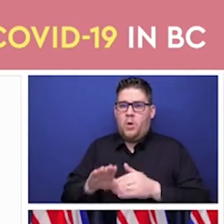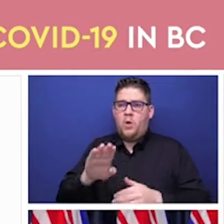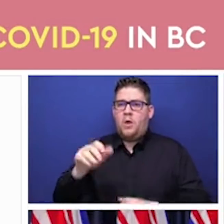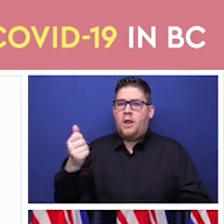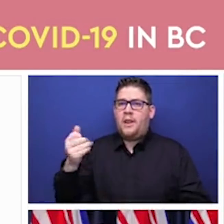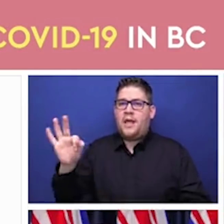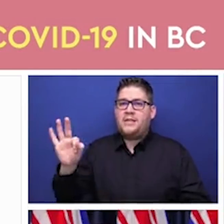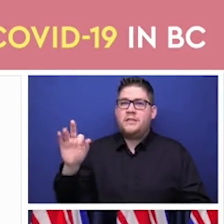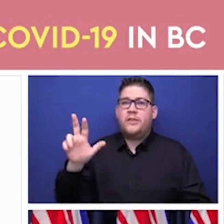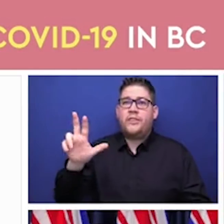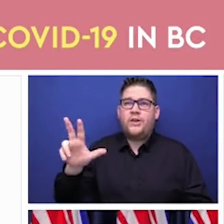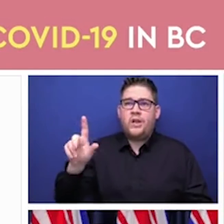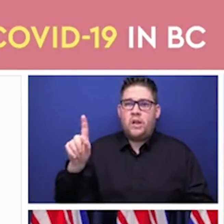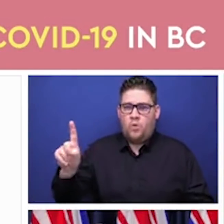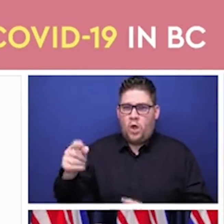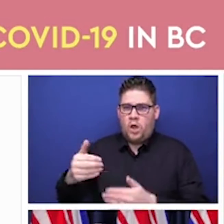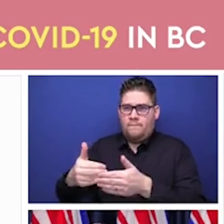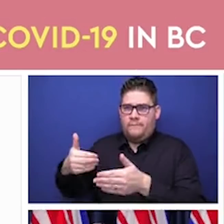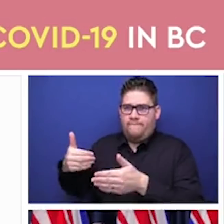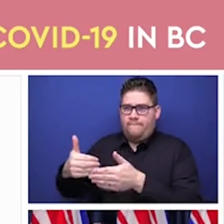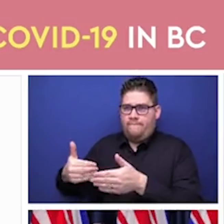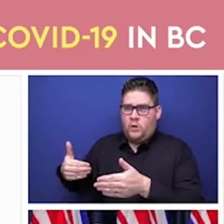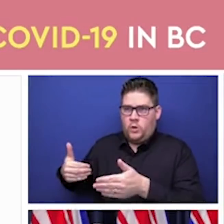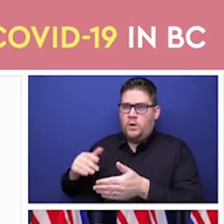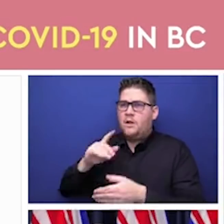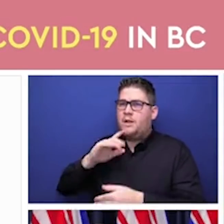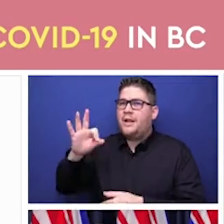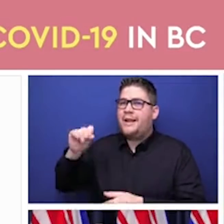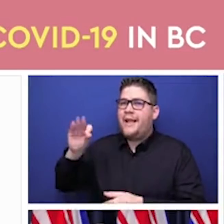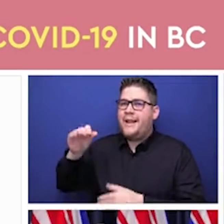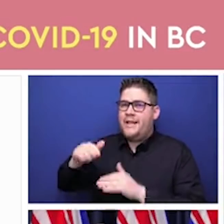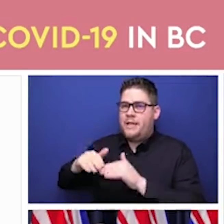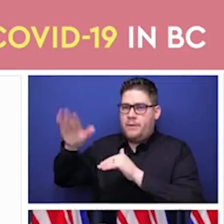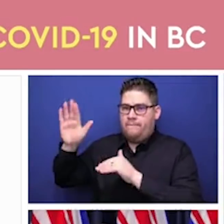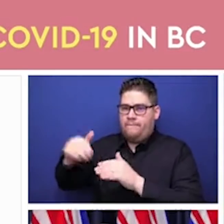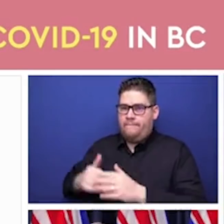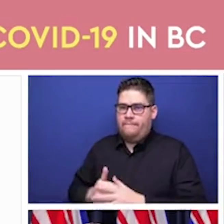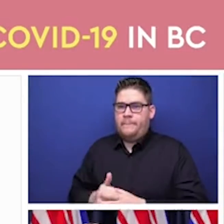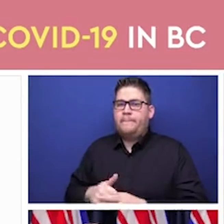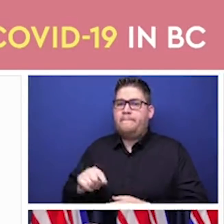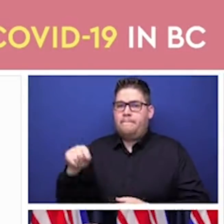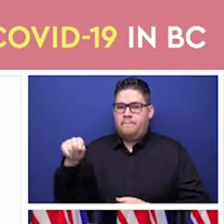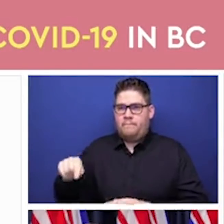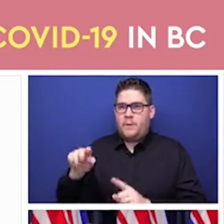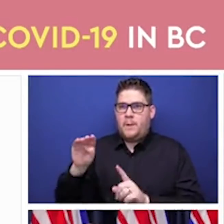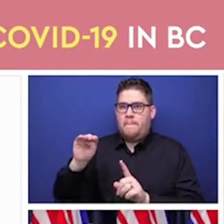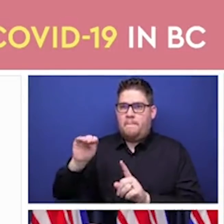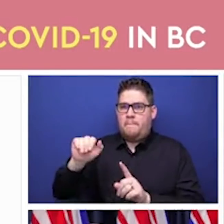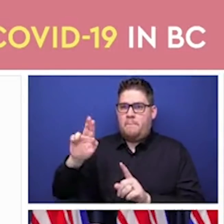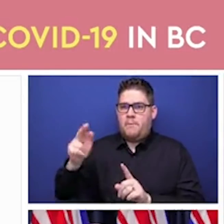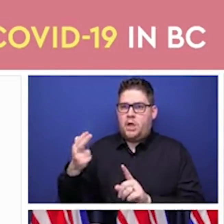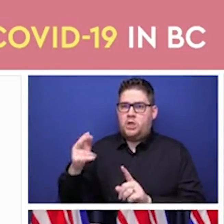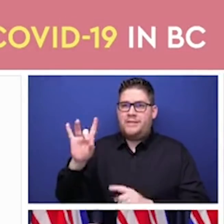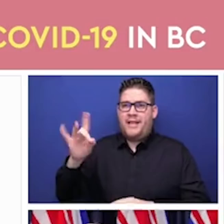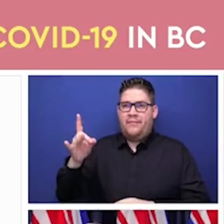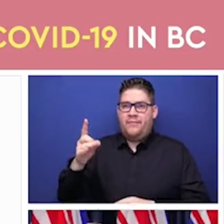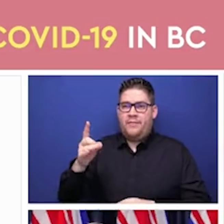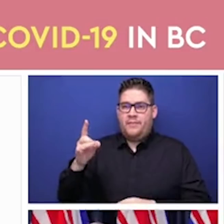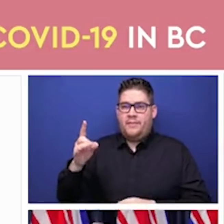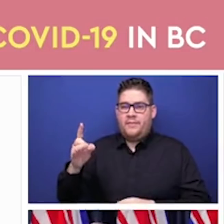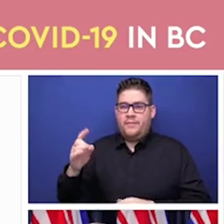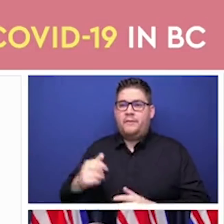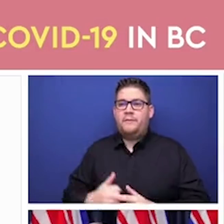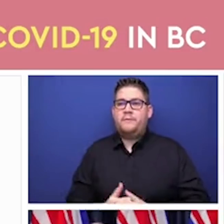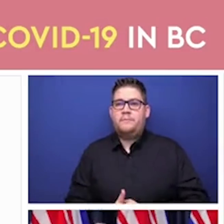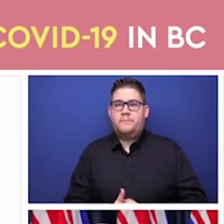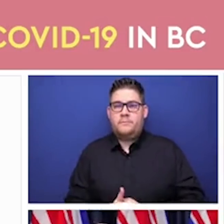The next group, we'll call in starting March 15. And their vaccinations will start March 22. So you see it will be